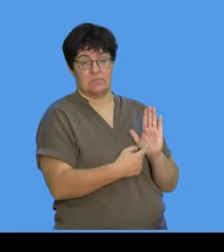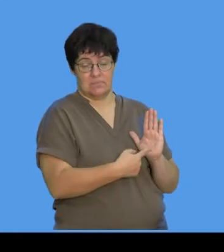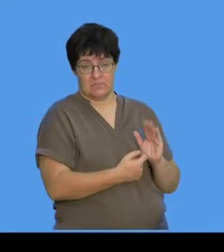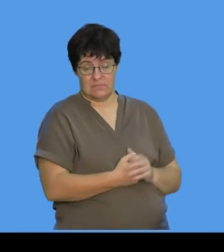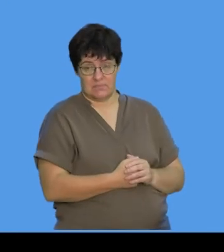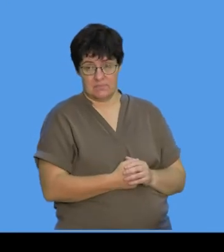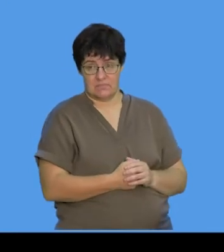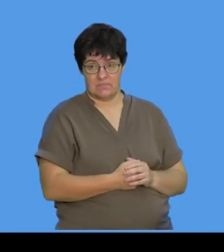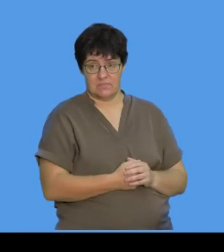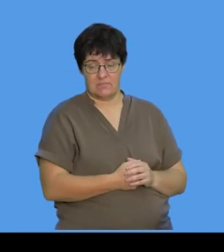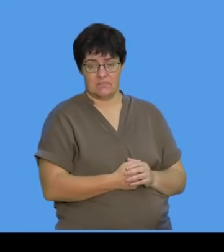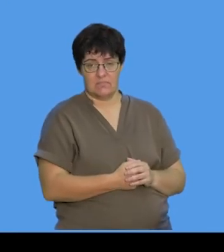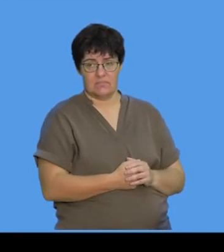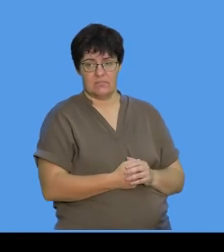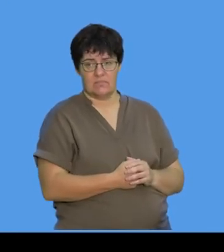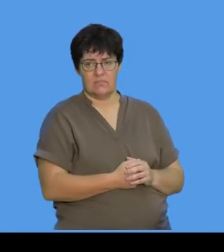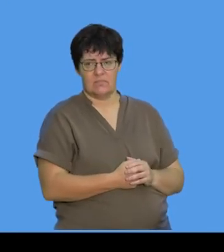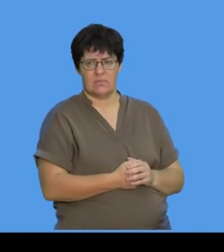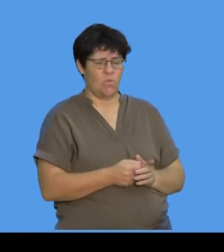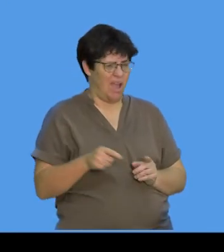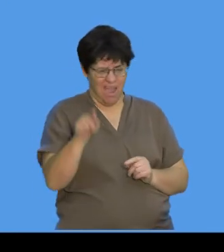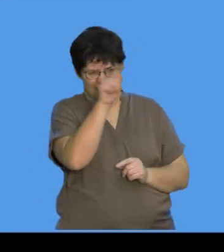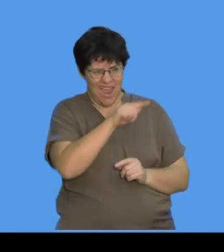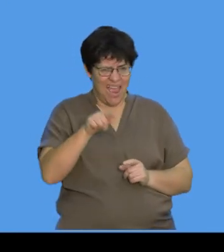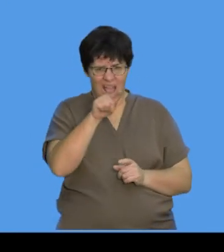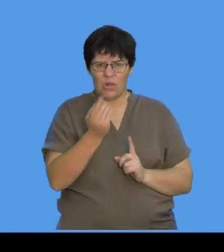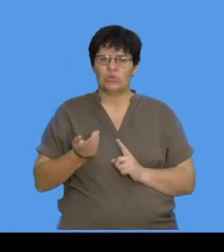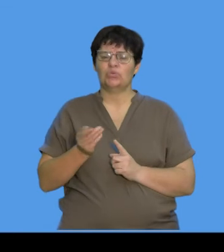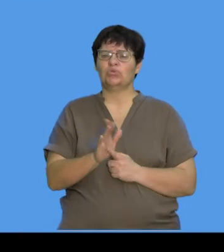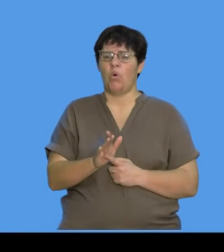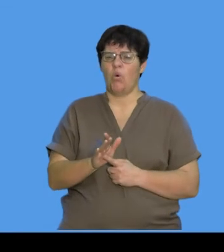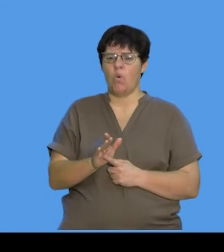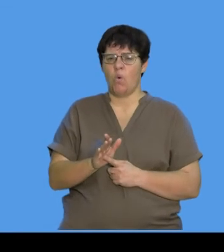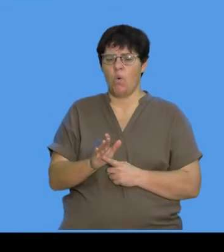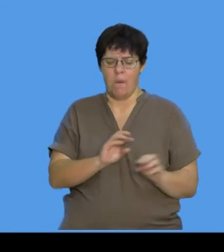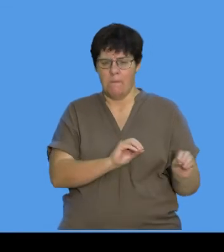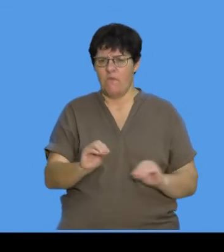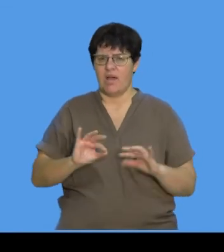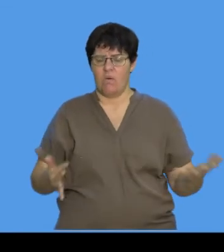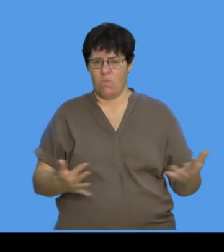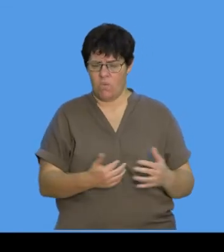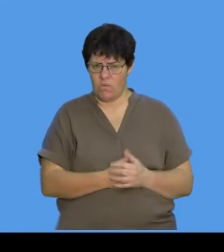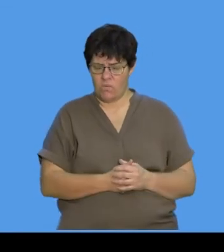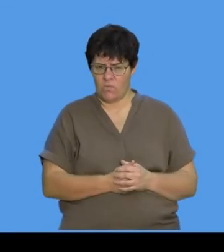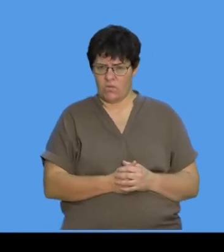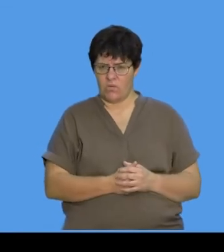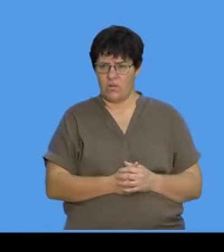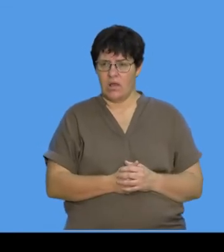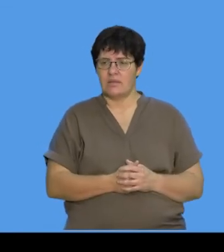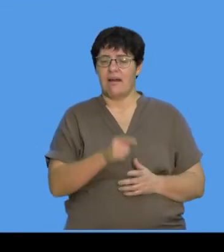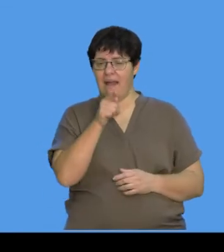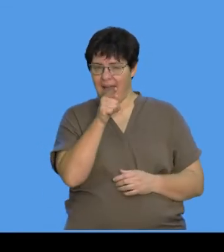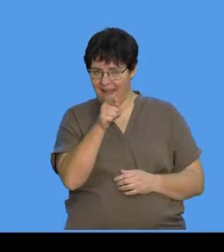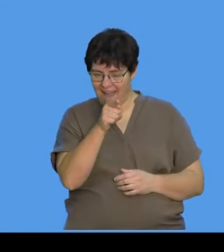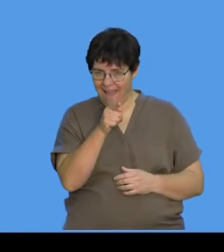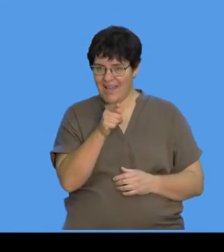Okay, and it's telling you, you must use, is what in this diagram? So, you're going to go here, and you're going to see